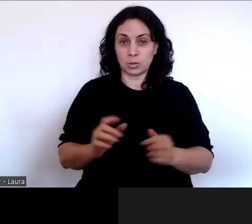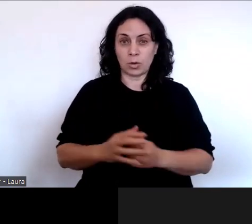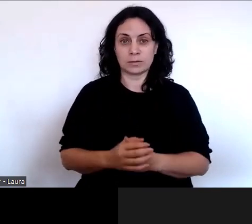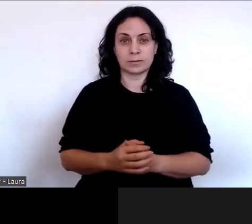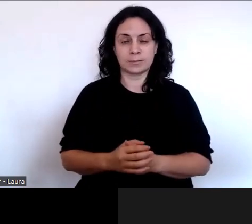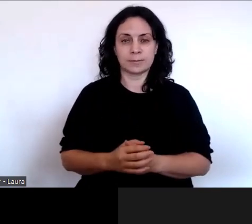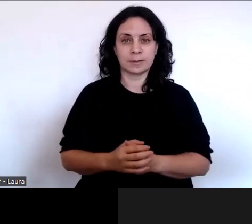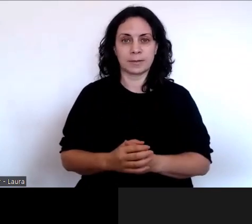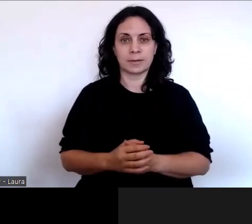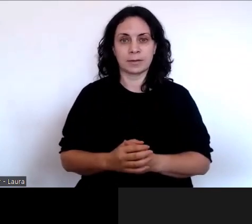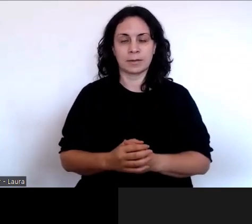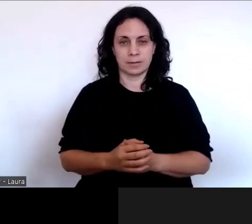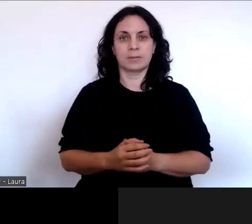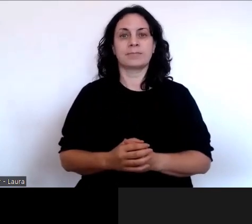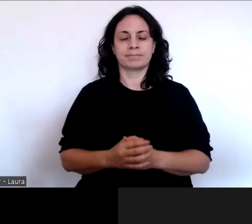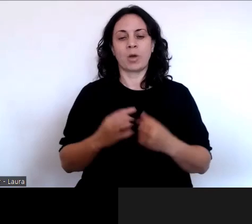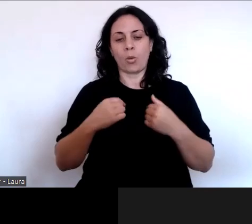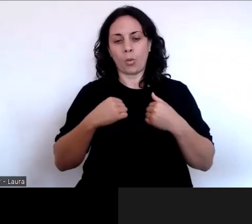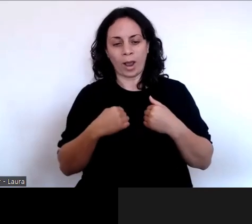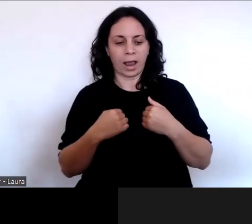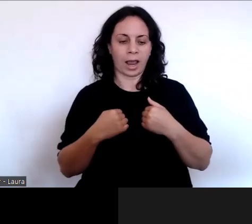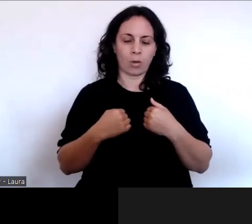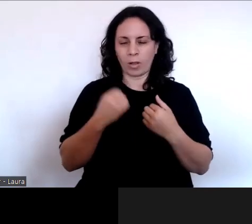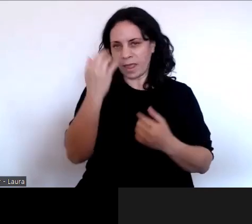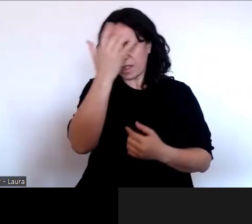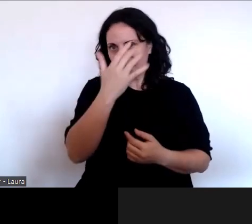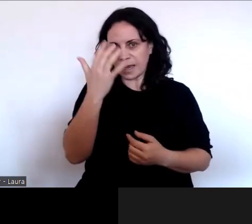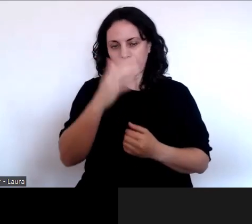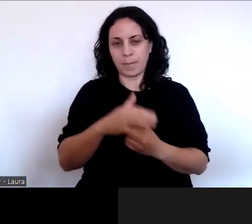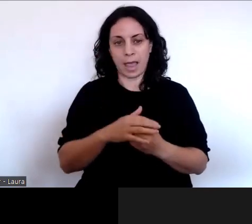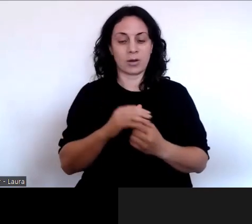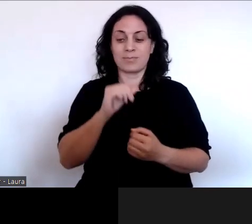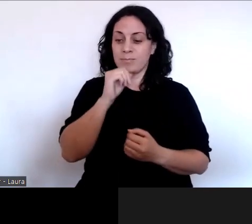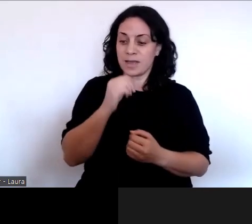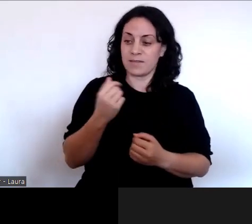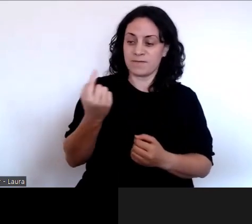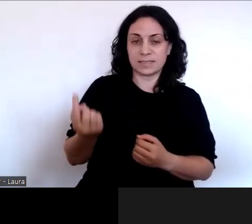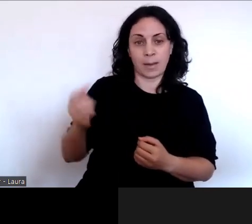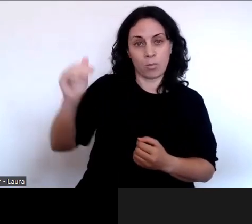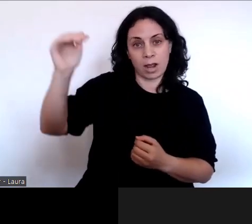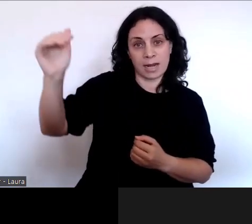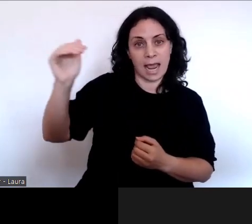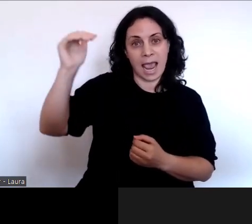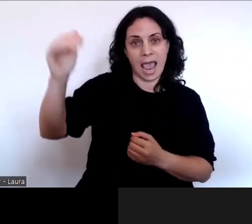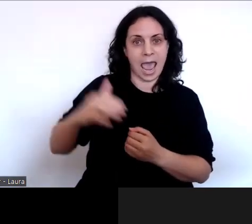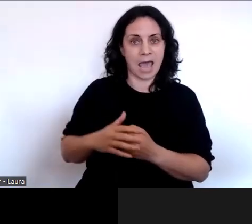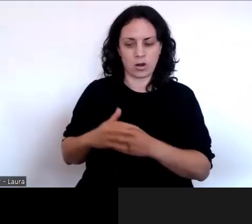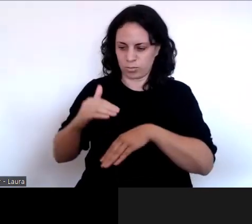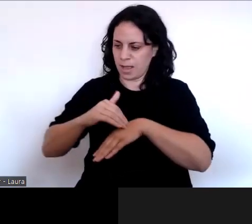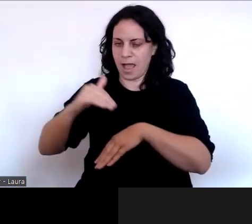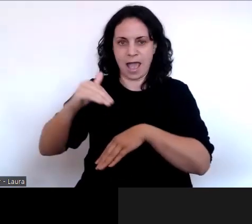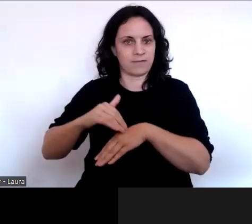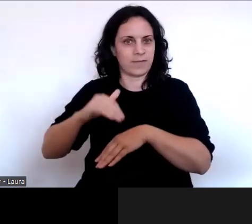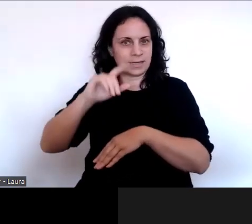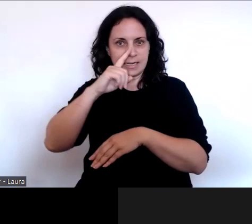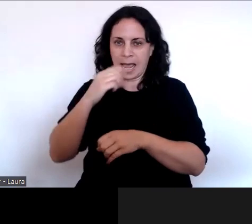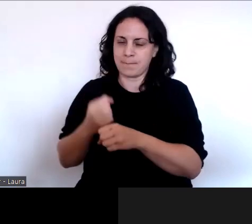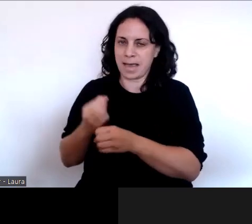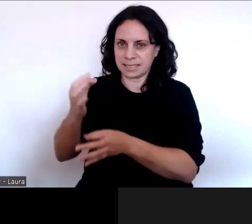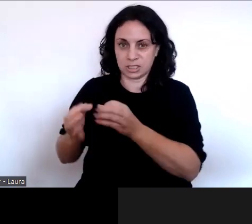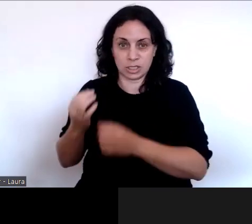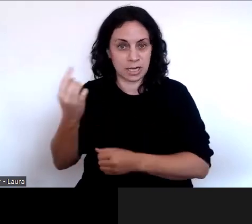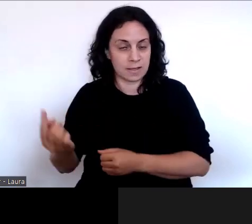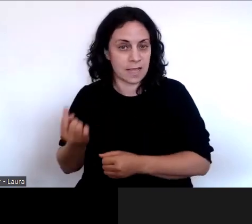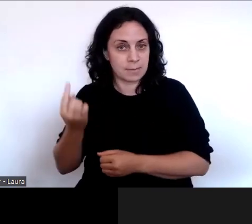how the law should respond when an adult's decision making is affected. Now, there's a lot